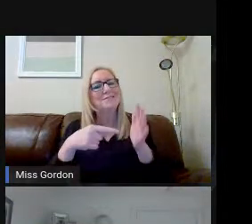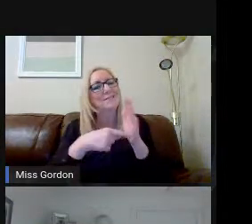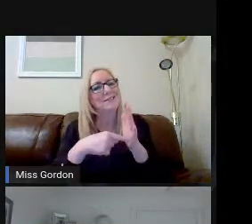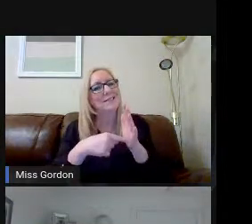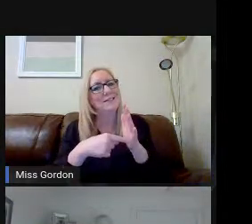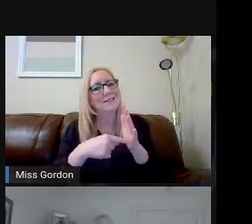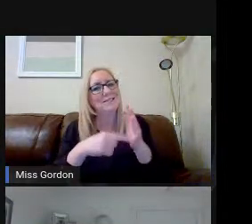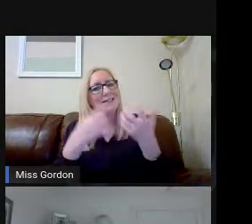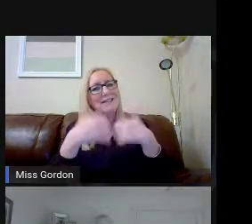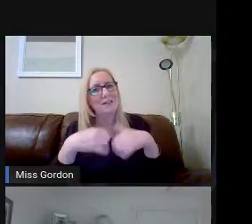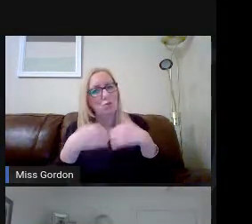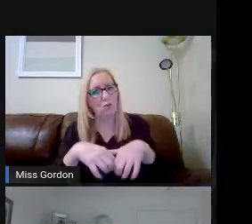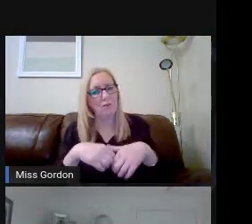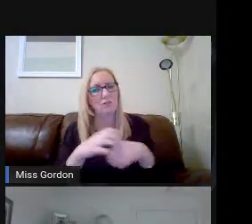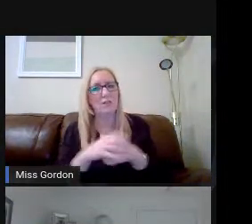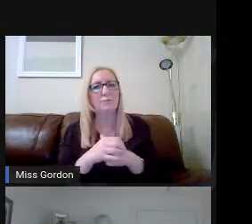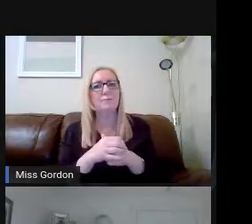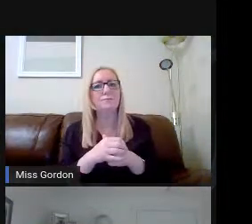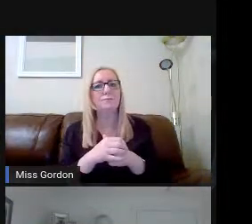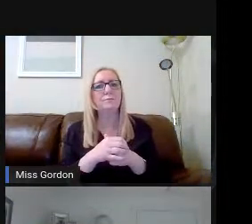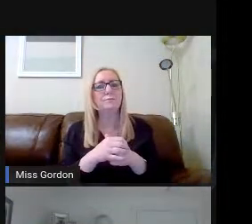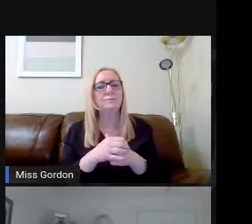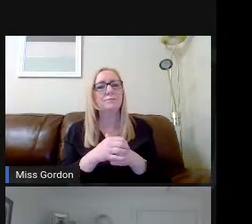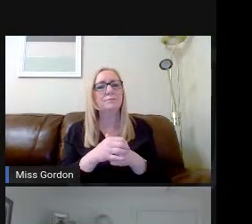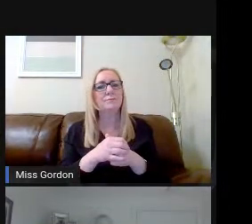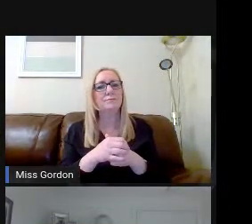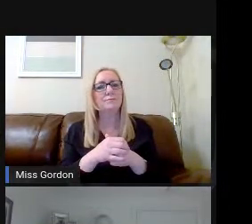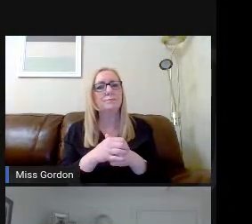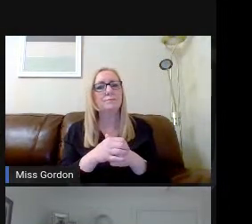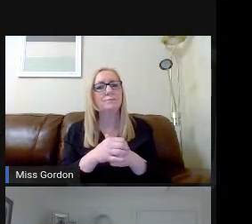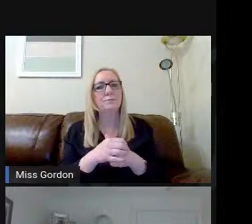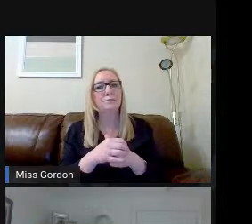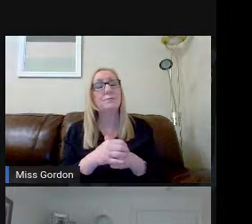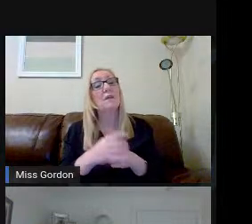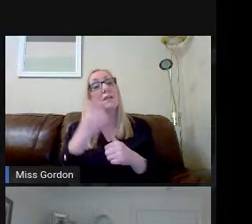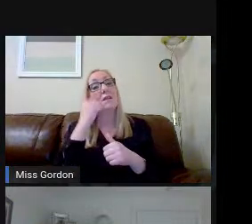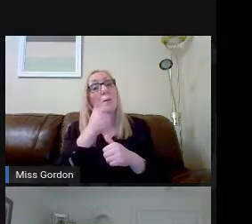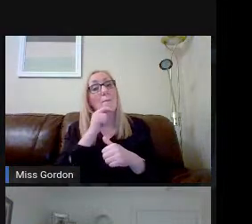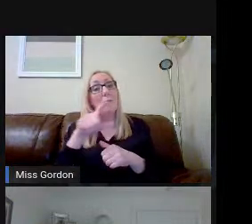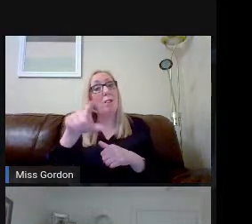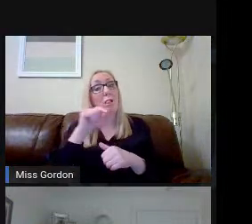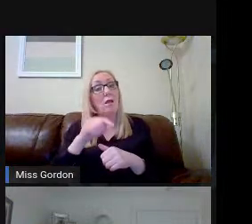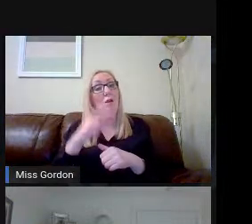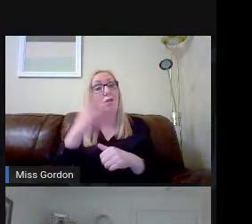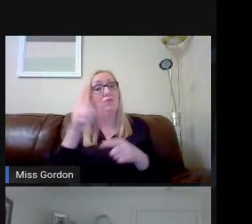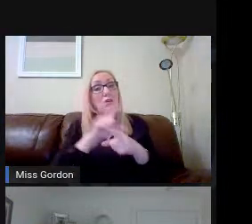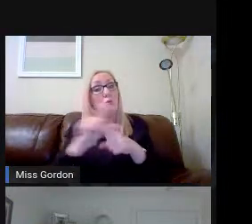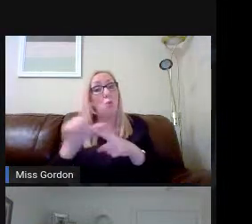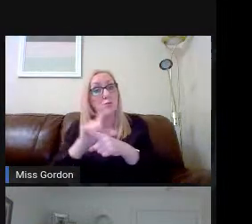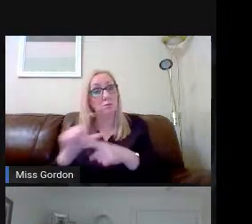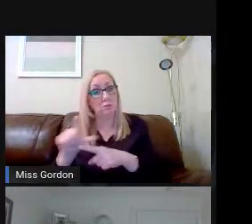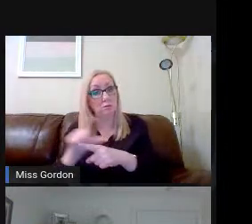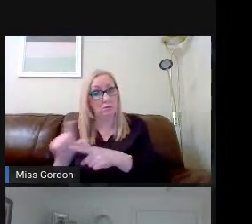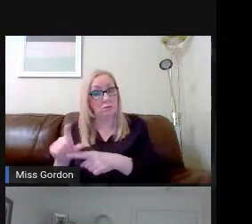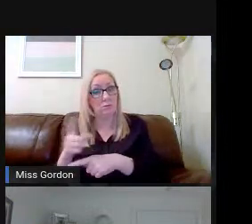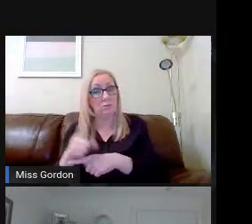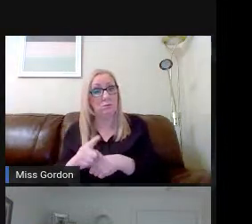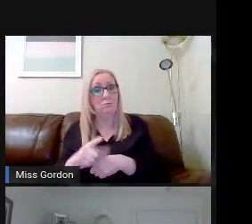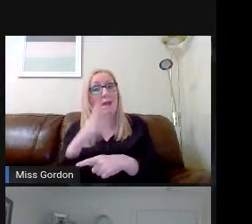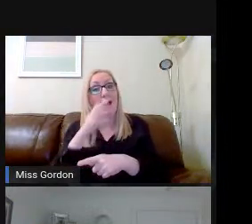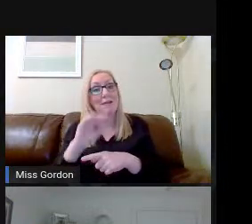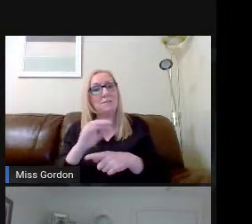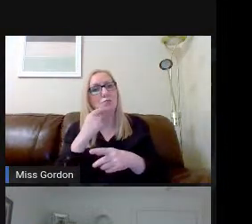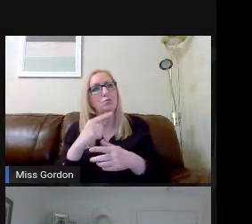technology. Now, our young people pick three courses in there and we ask them to